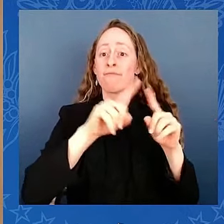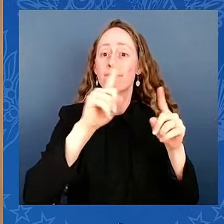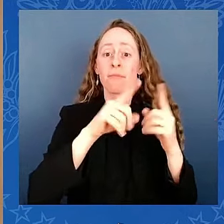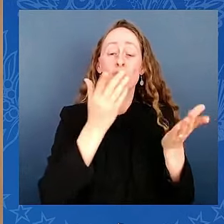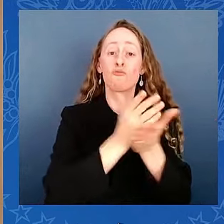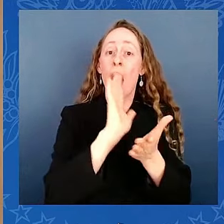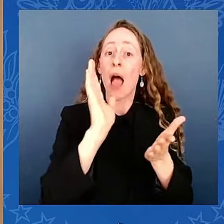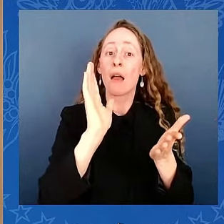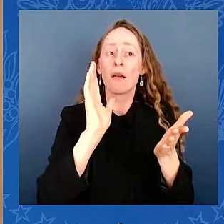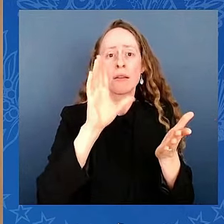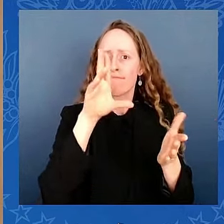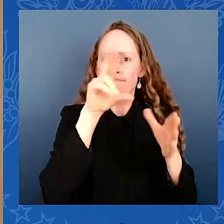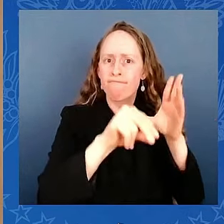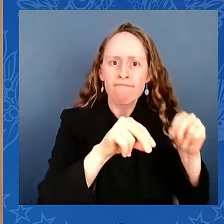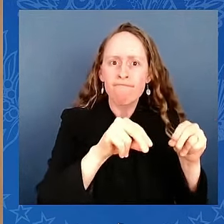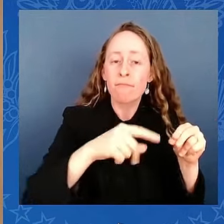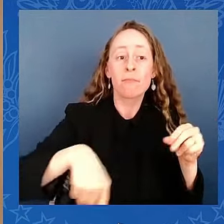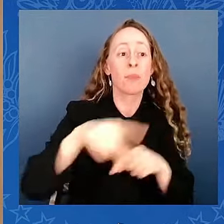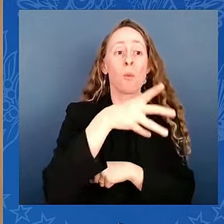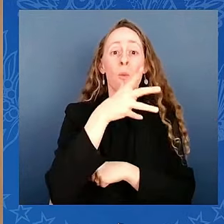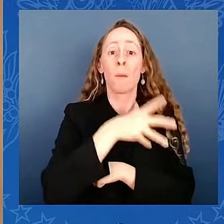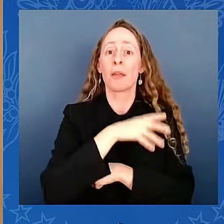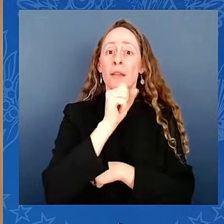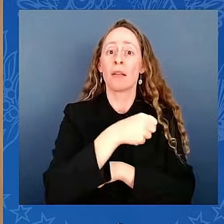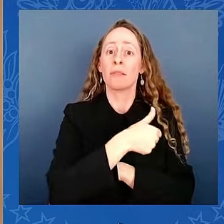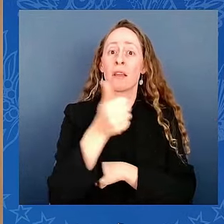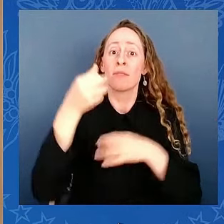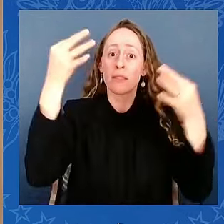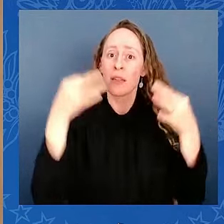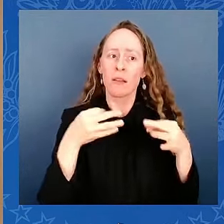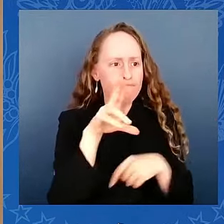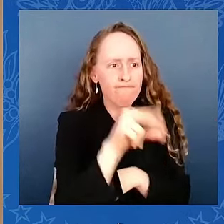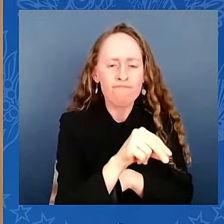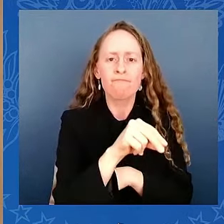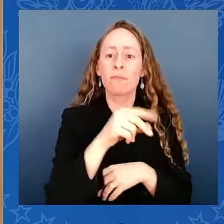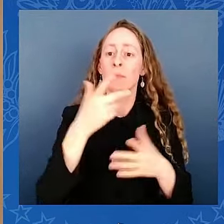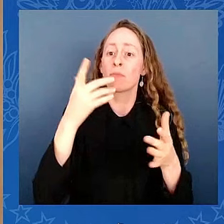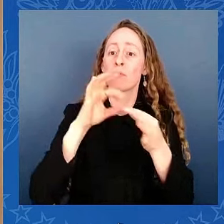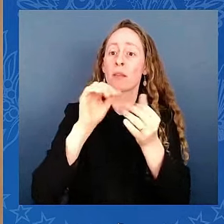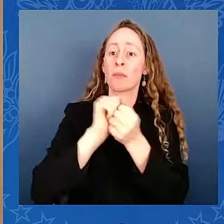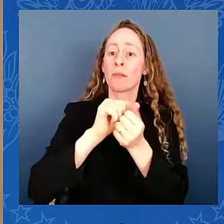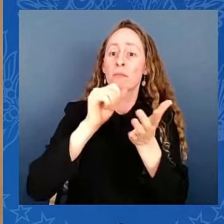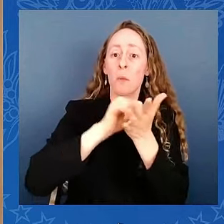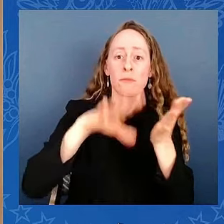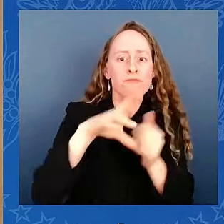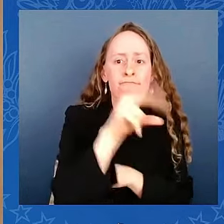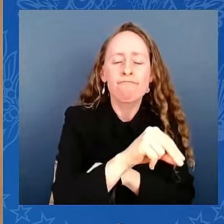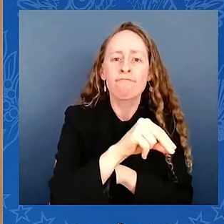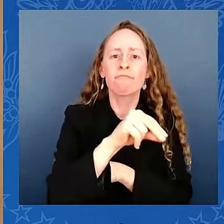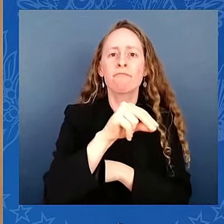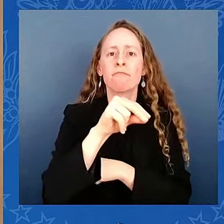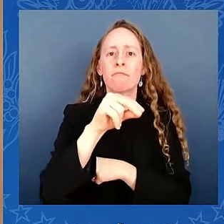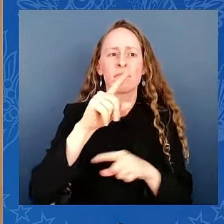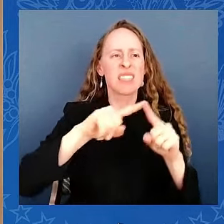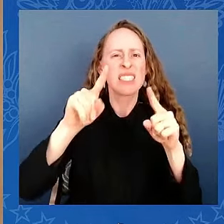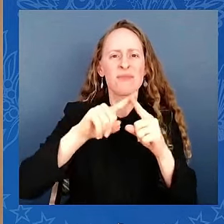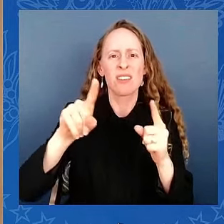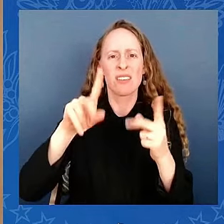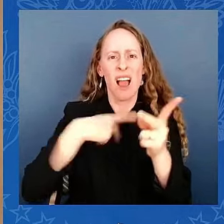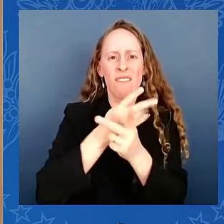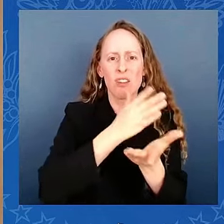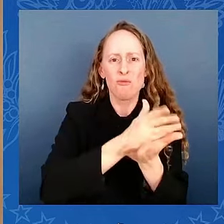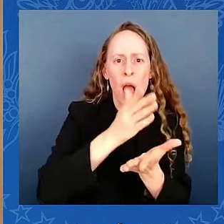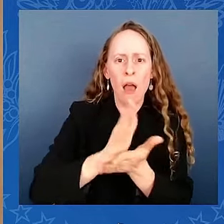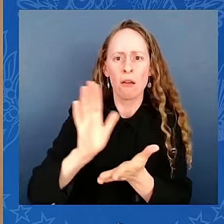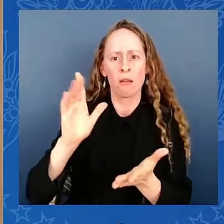to today's decision that undermines the rule of law of this nation. Nearly four years ago, my